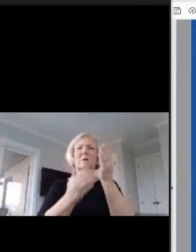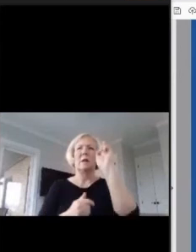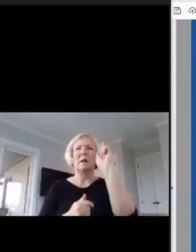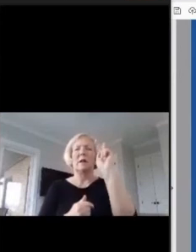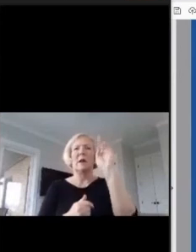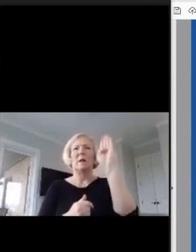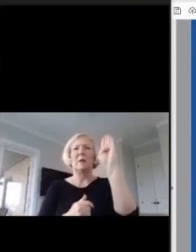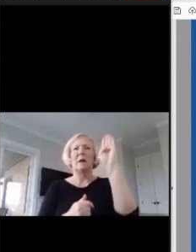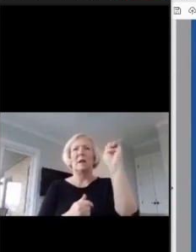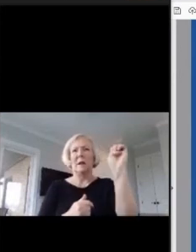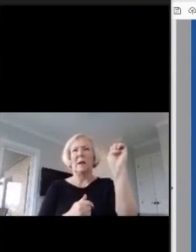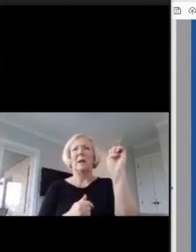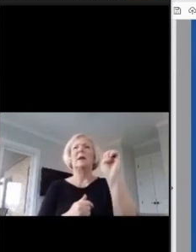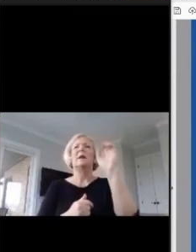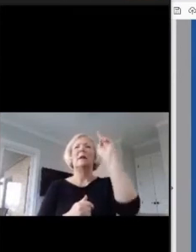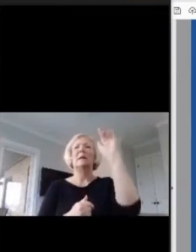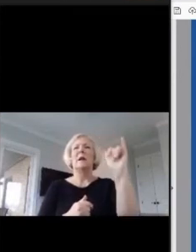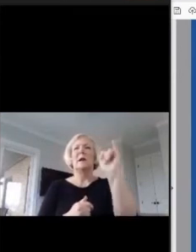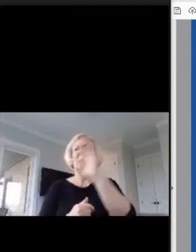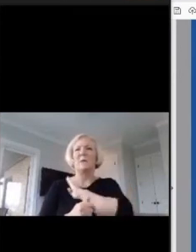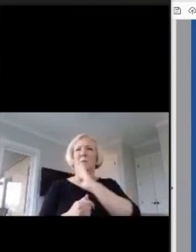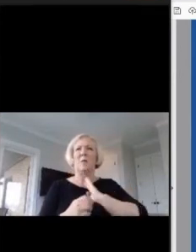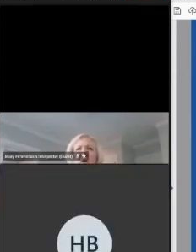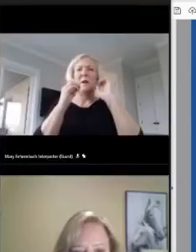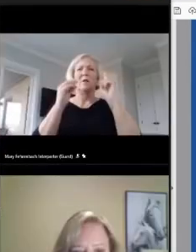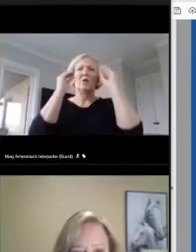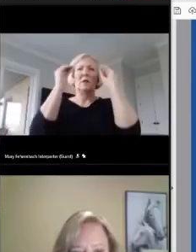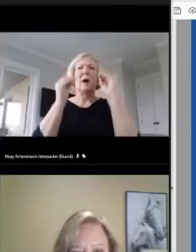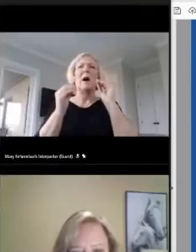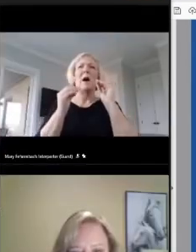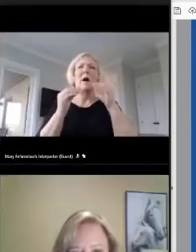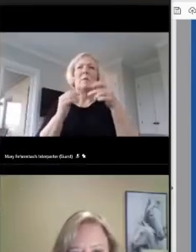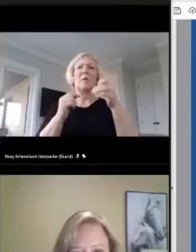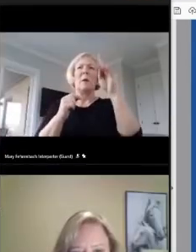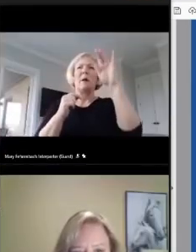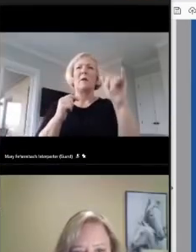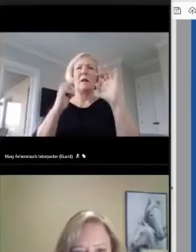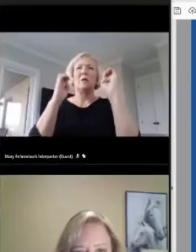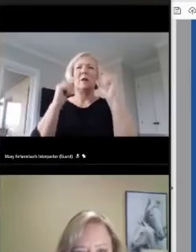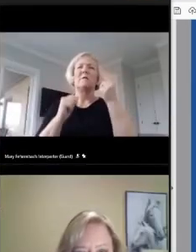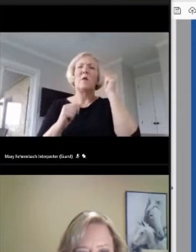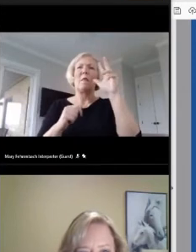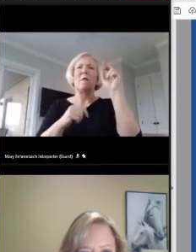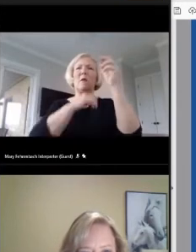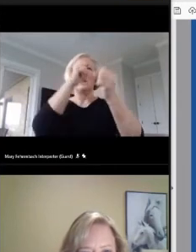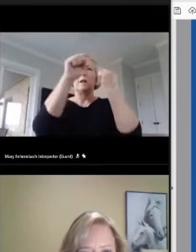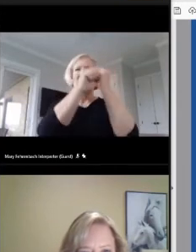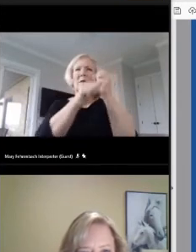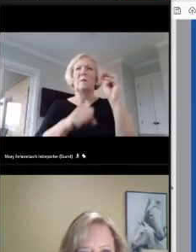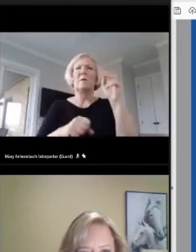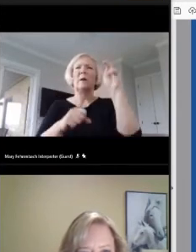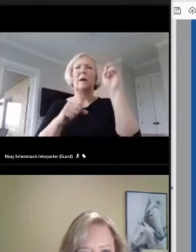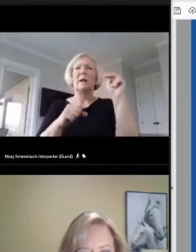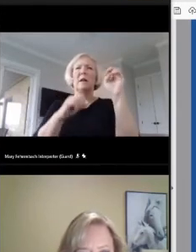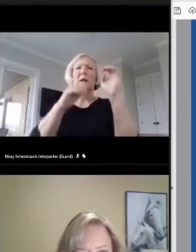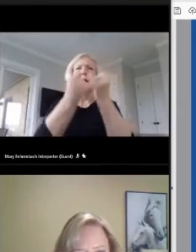She taught primary students for 30 years in the Murray Independent Schools and was a literacy consultant with